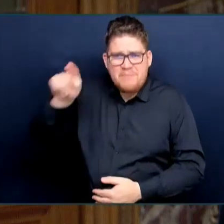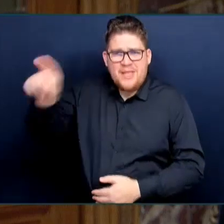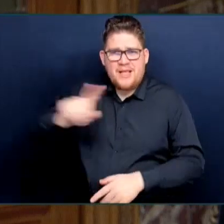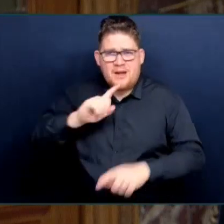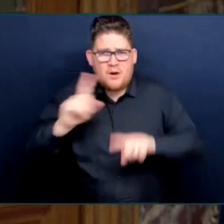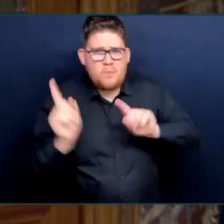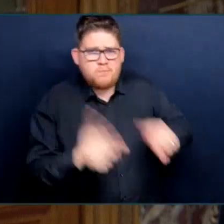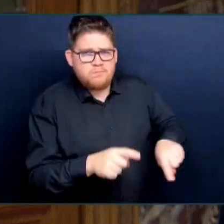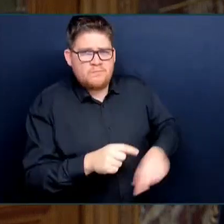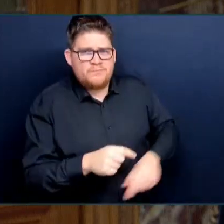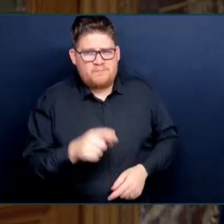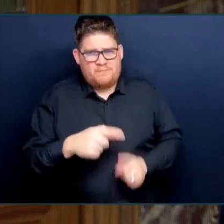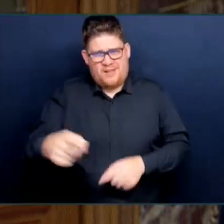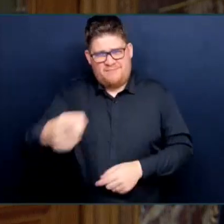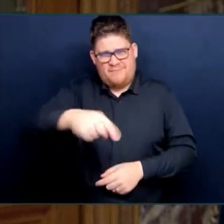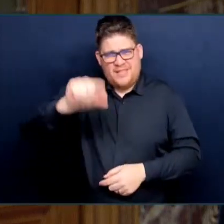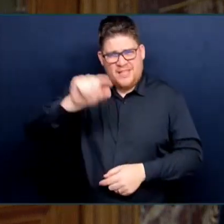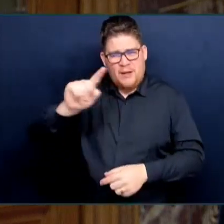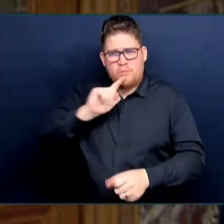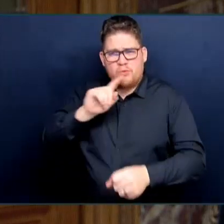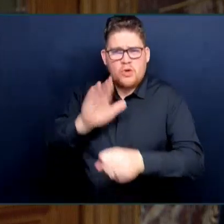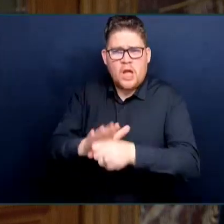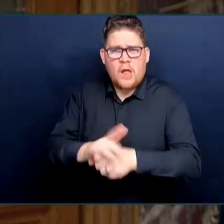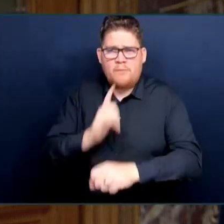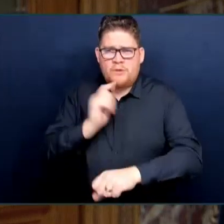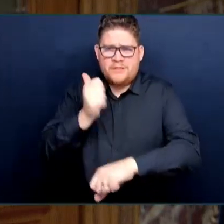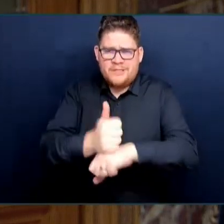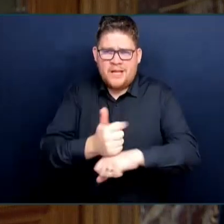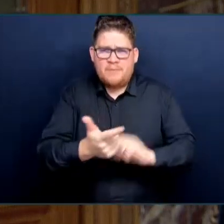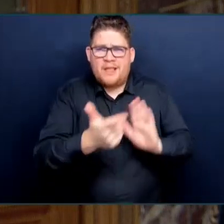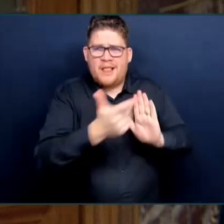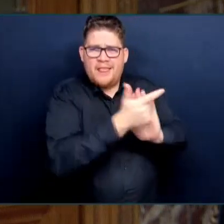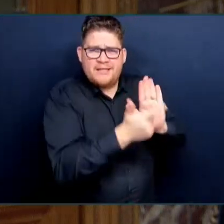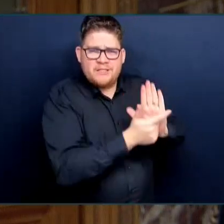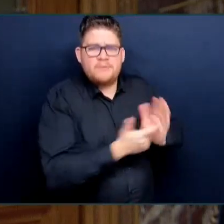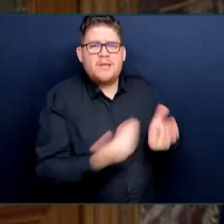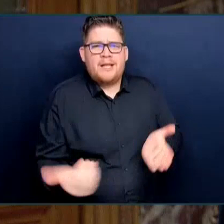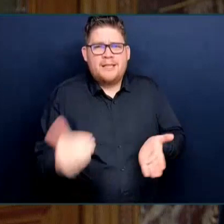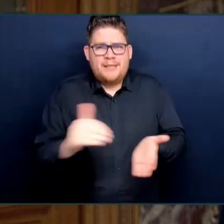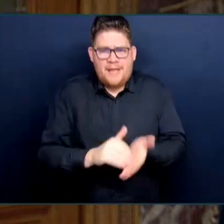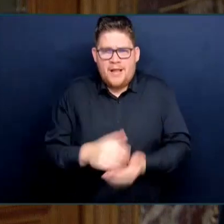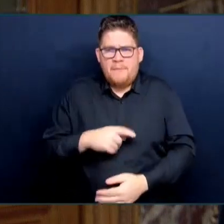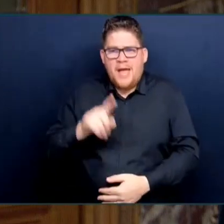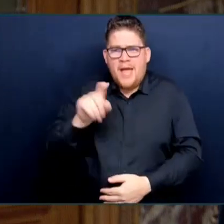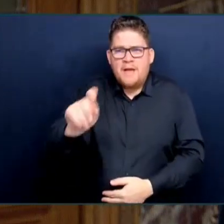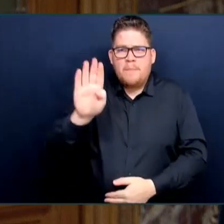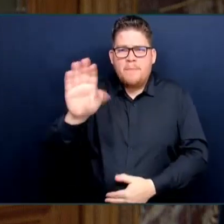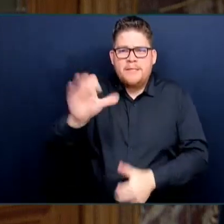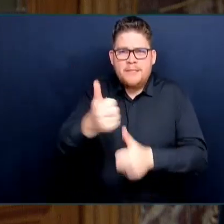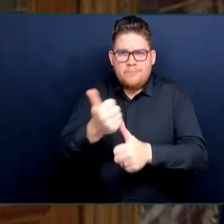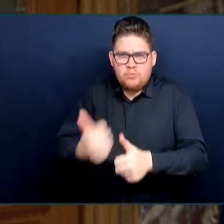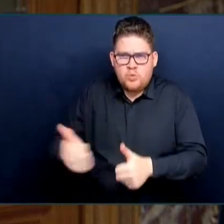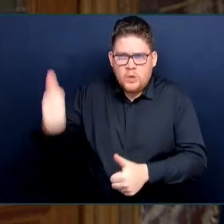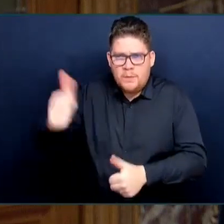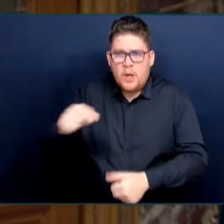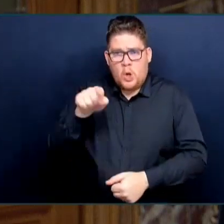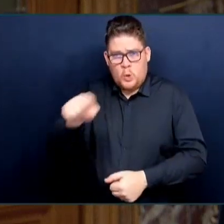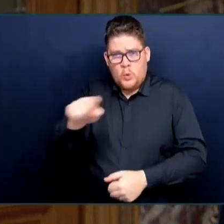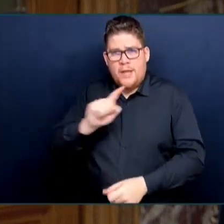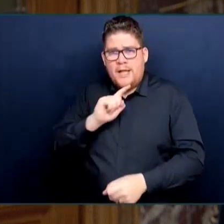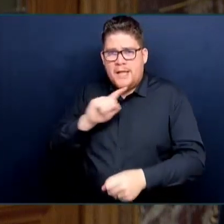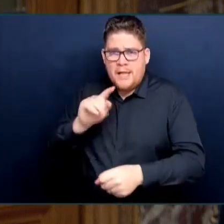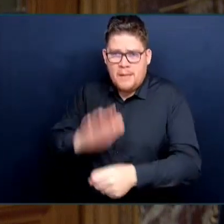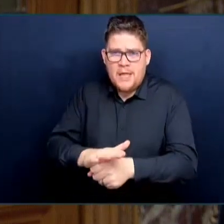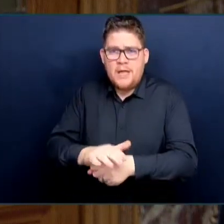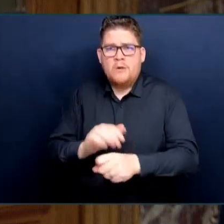again, through you, Honourable Speaker, is to the Premier. Will he commit to introducing biodiversity legislation? Because